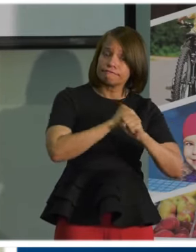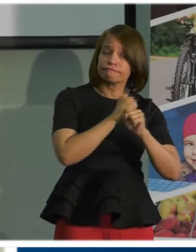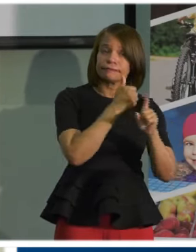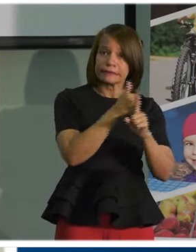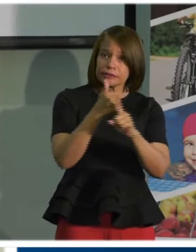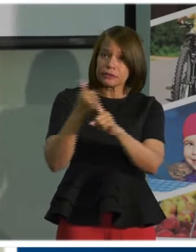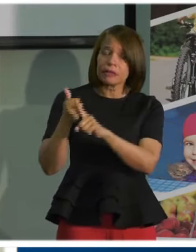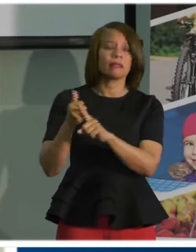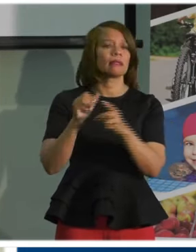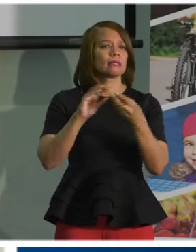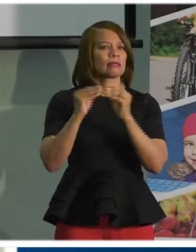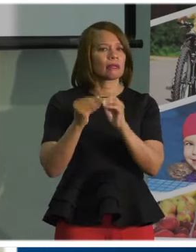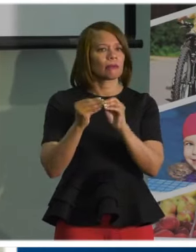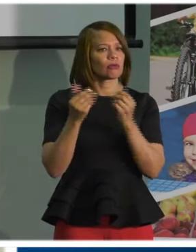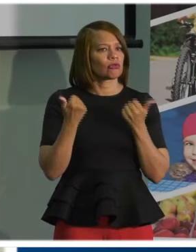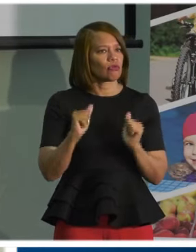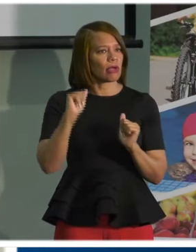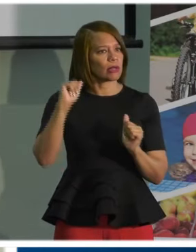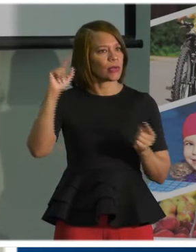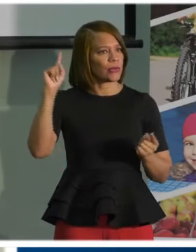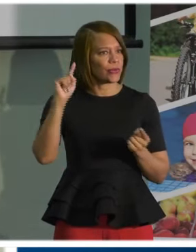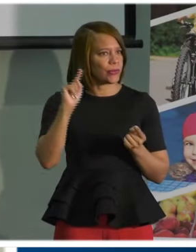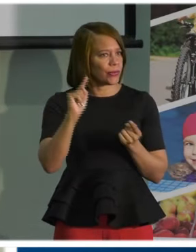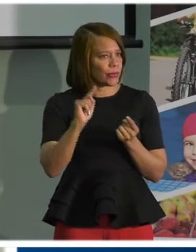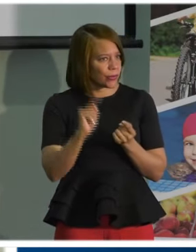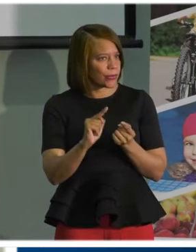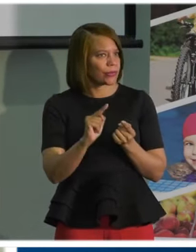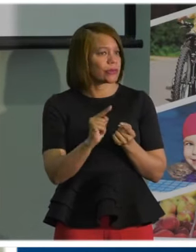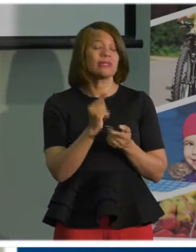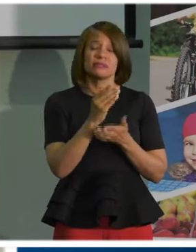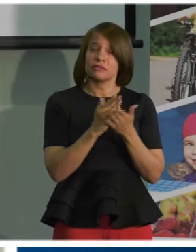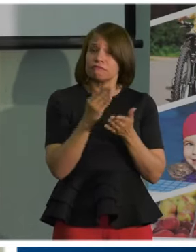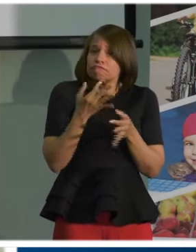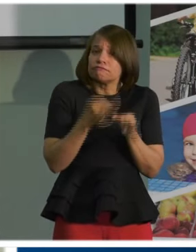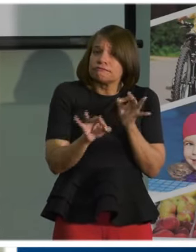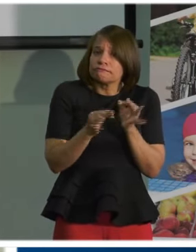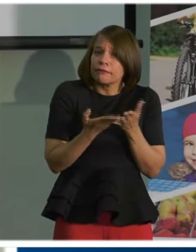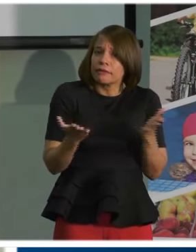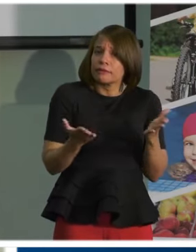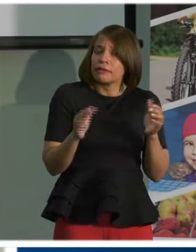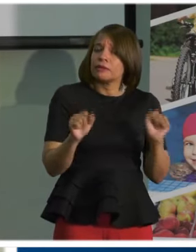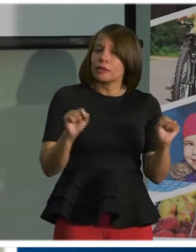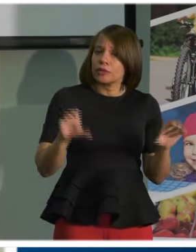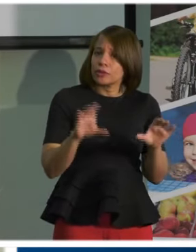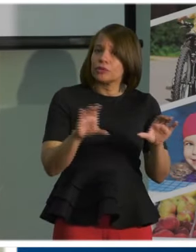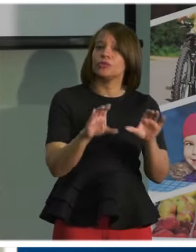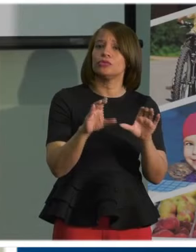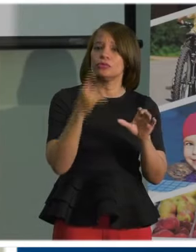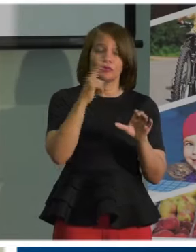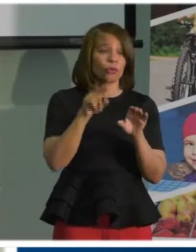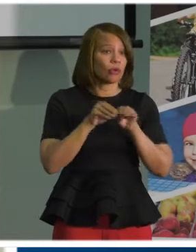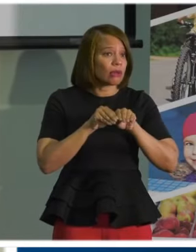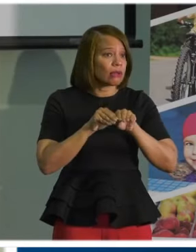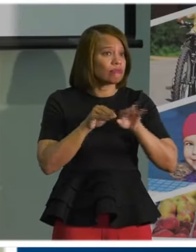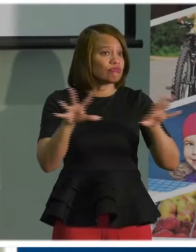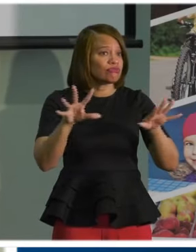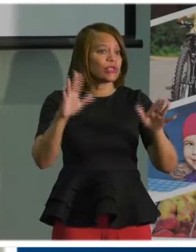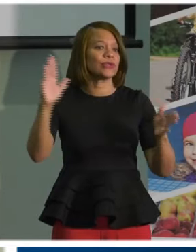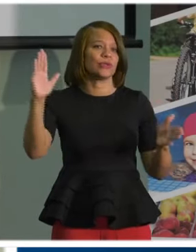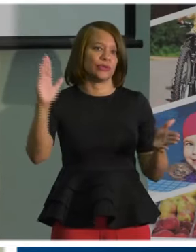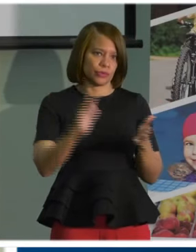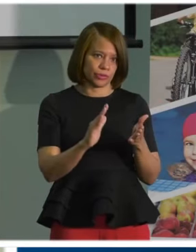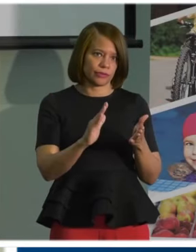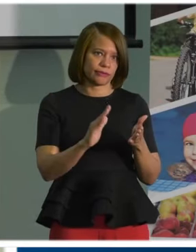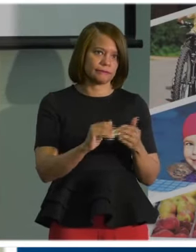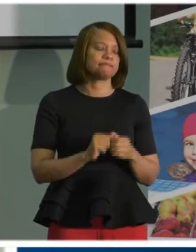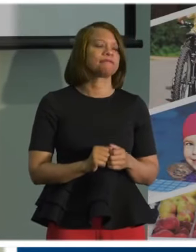number of cases during this pandemic. And there's some simple things that we can do to help the spread of this virus. First, we should